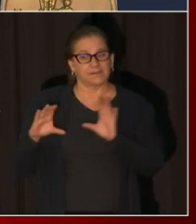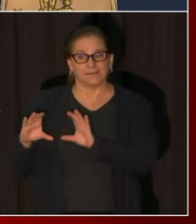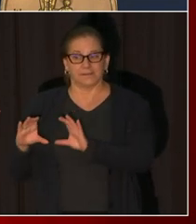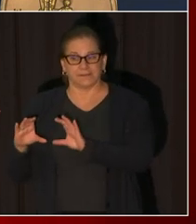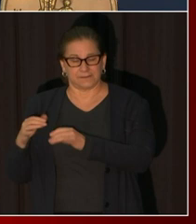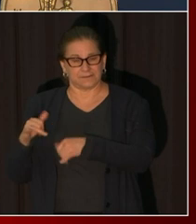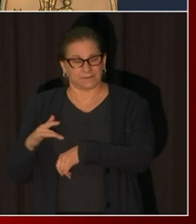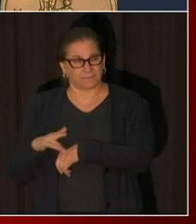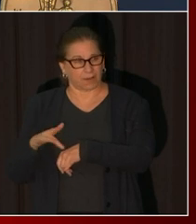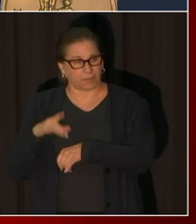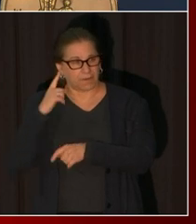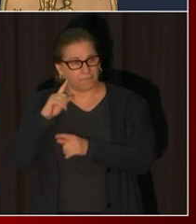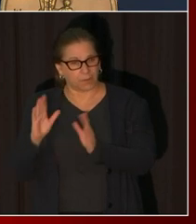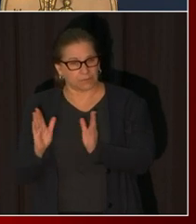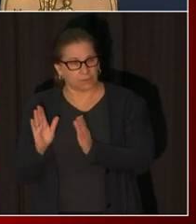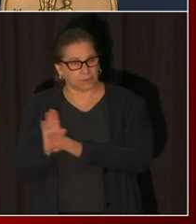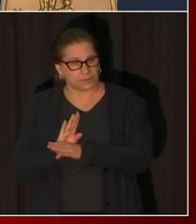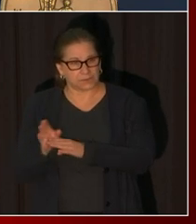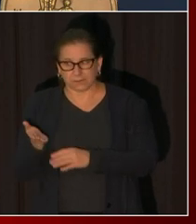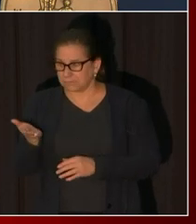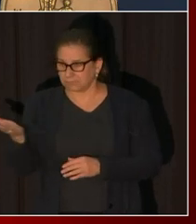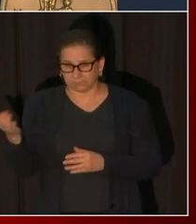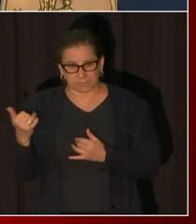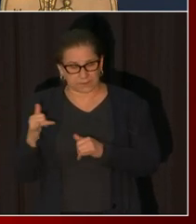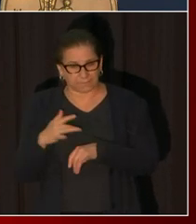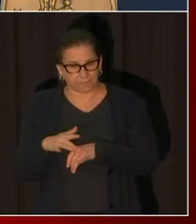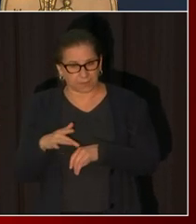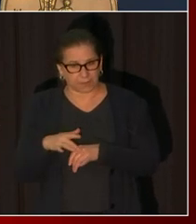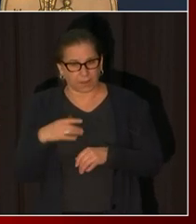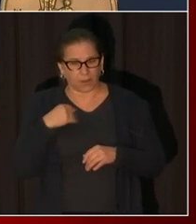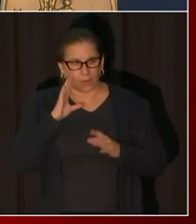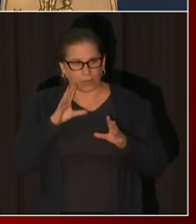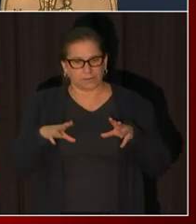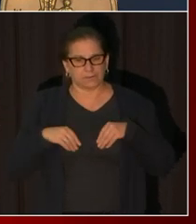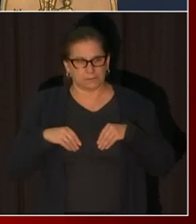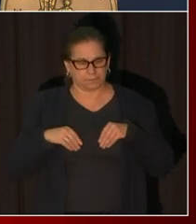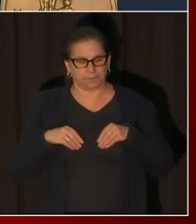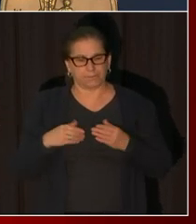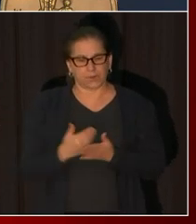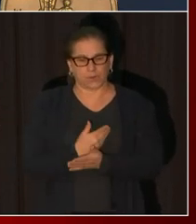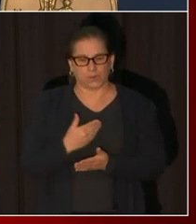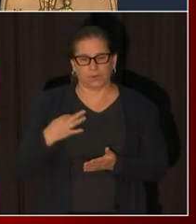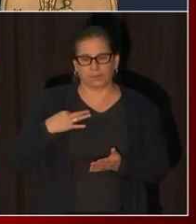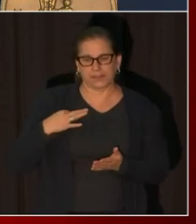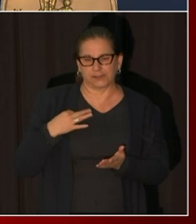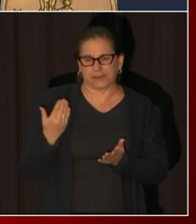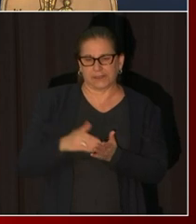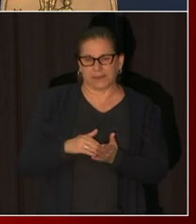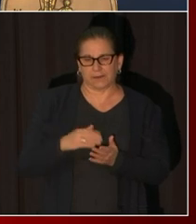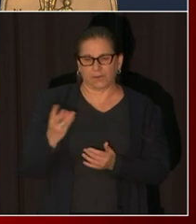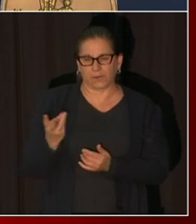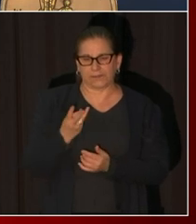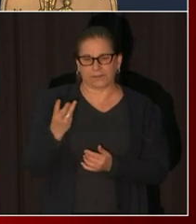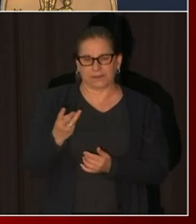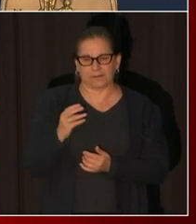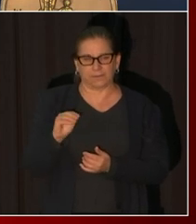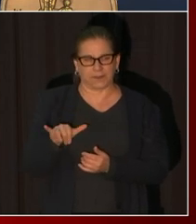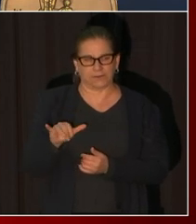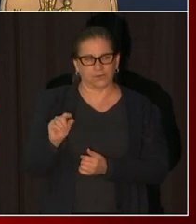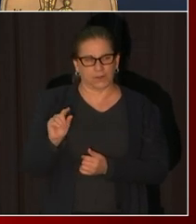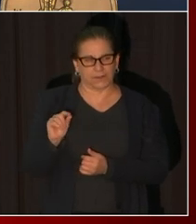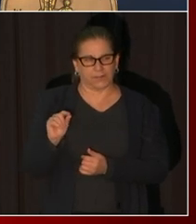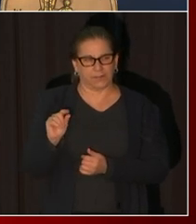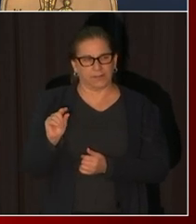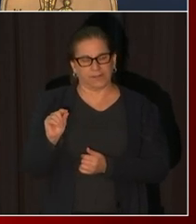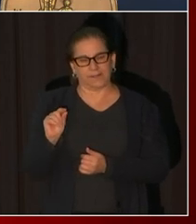the applications for the second round of grants on Wednesday the 20th and the businesses will have until